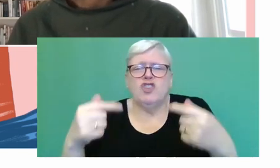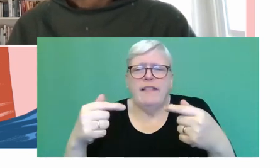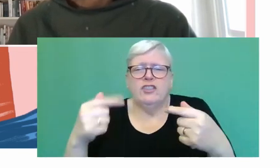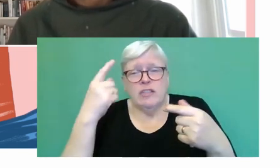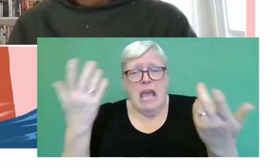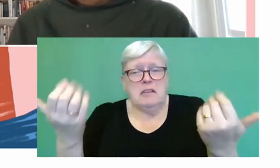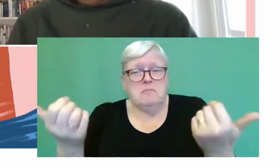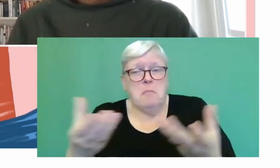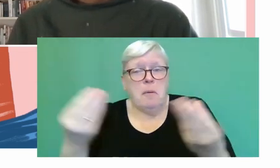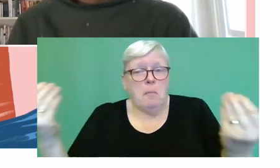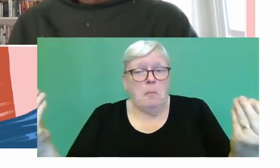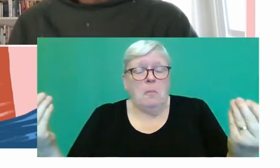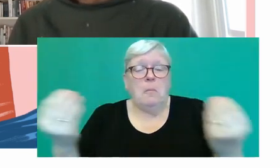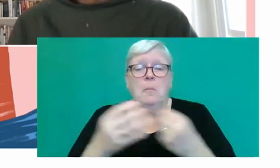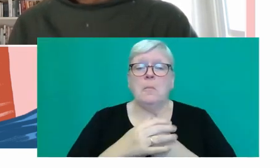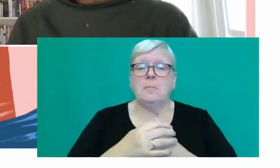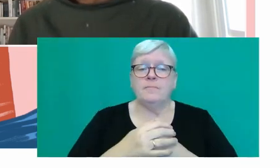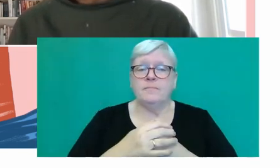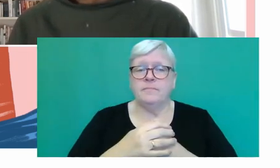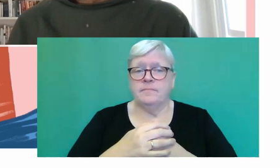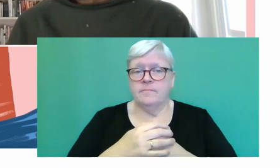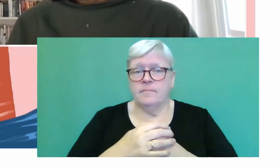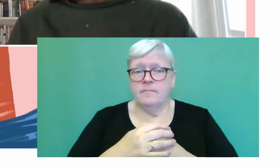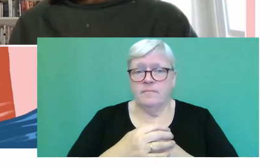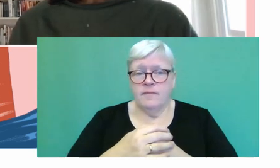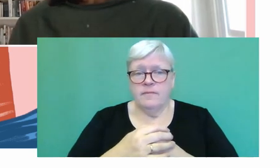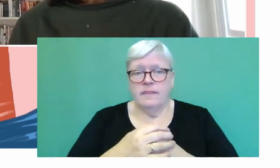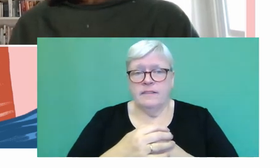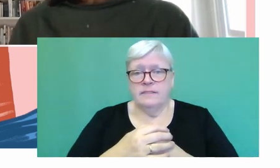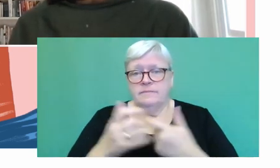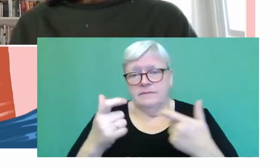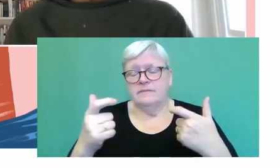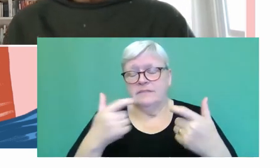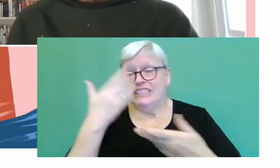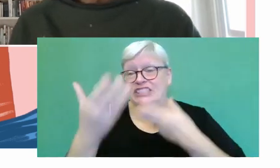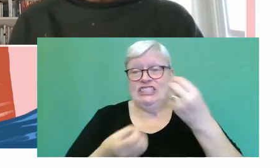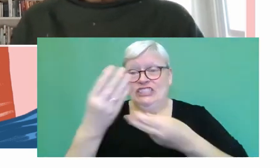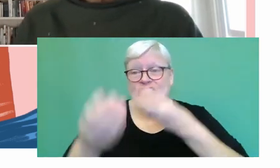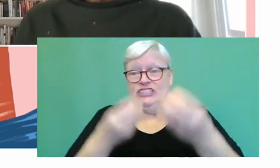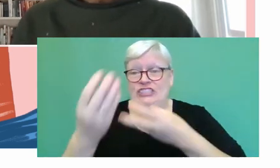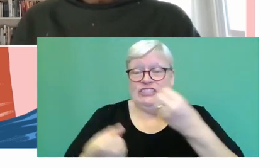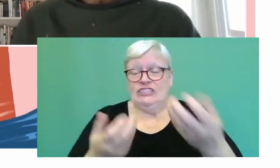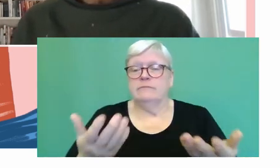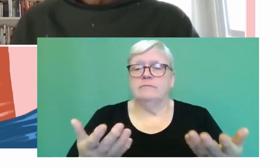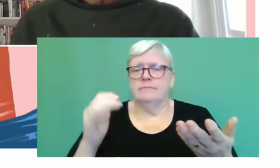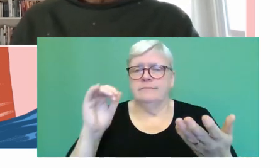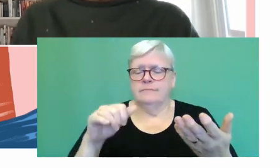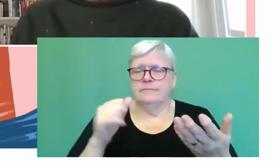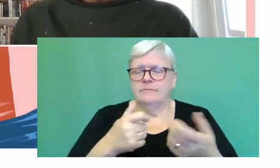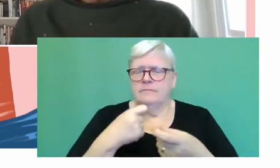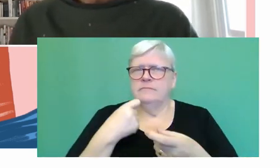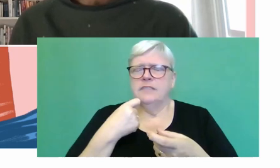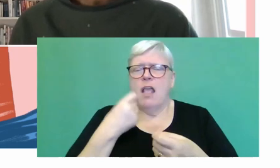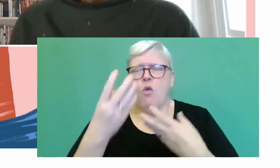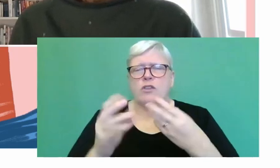So I don't know if that was, there's a lot. Yeah, there's a lot to unpack